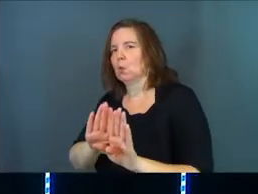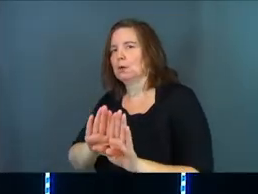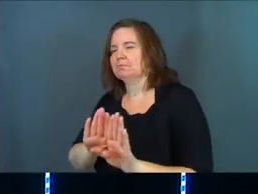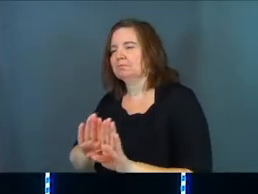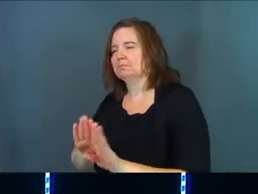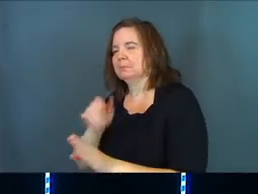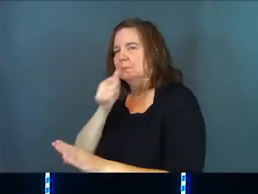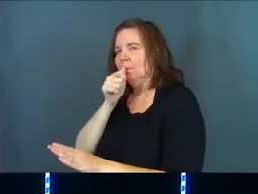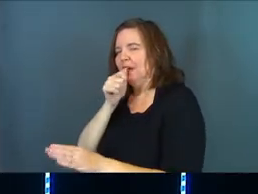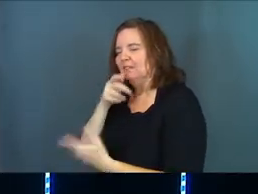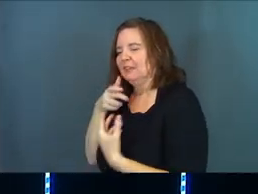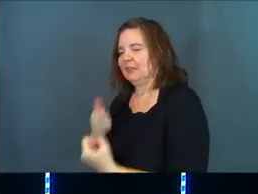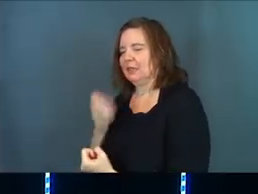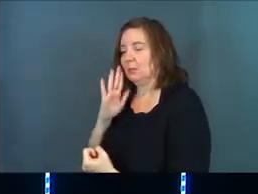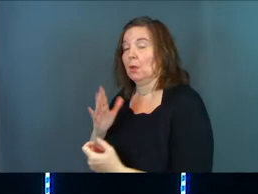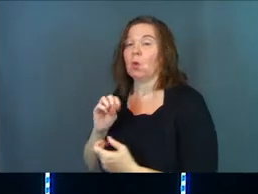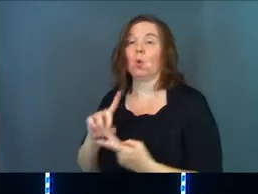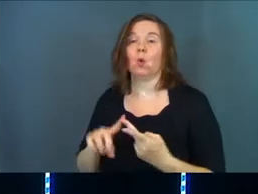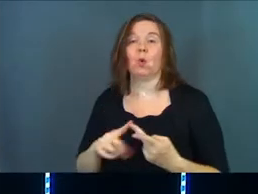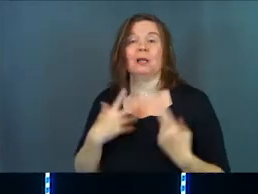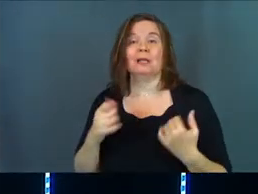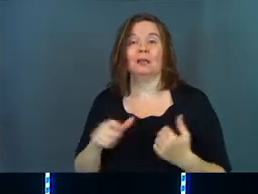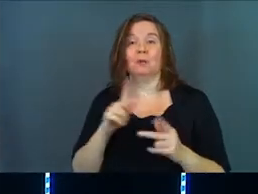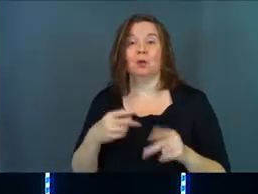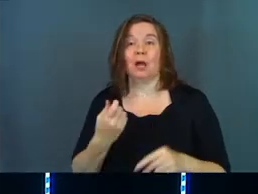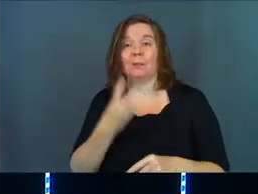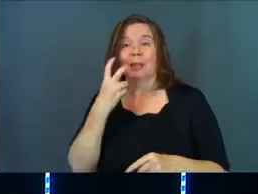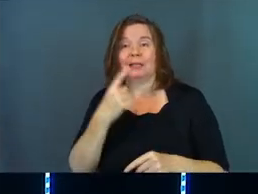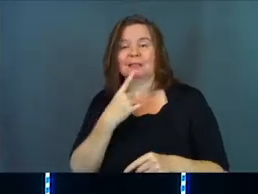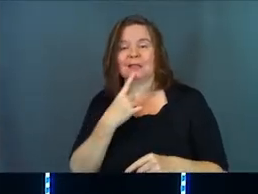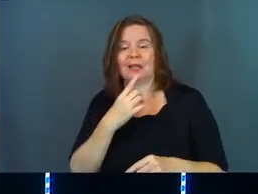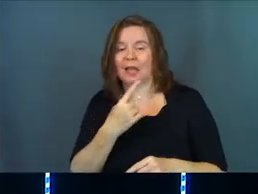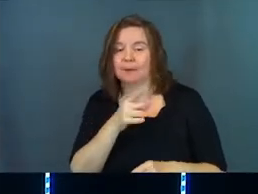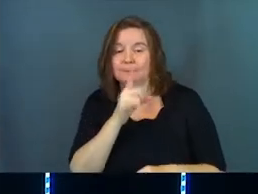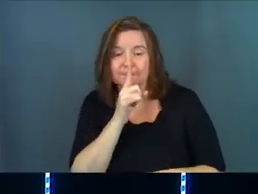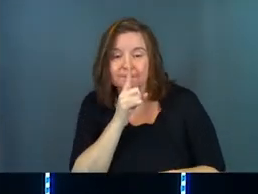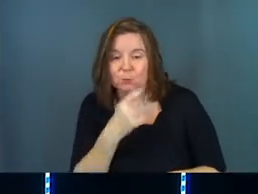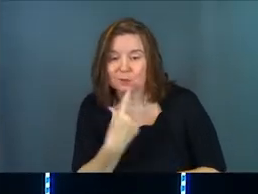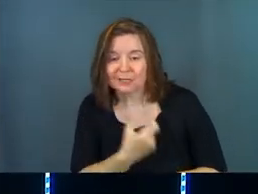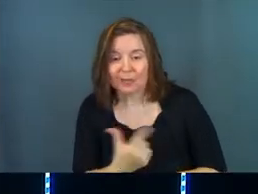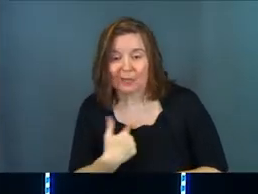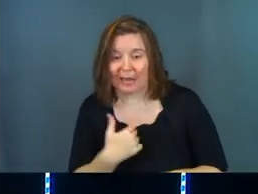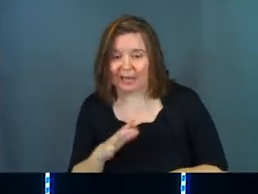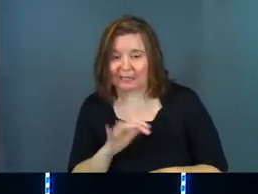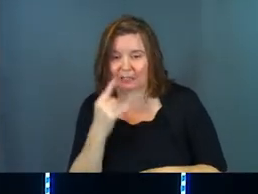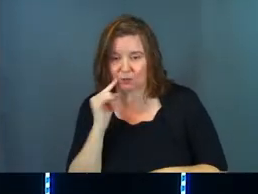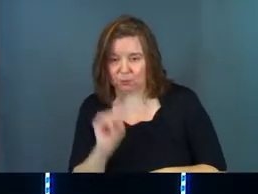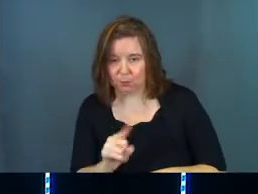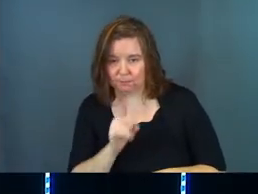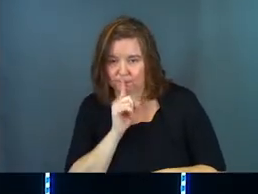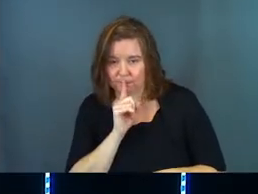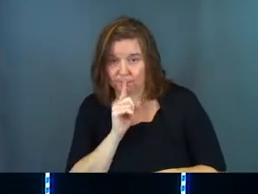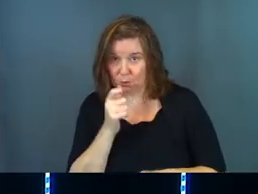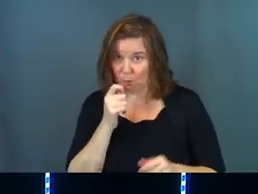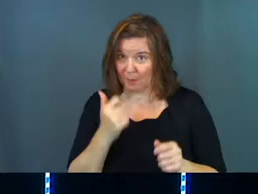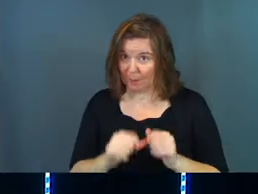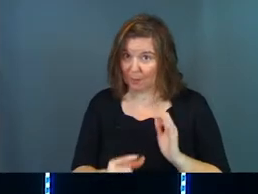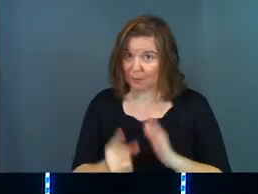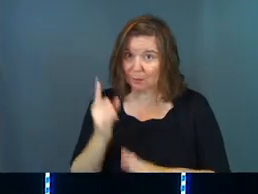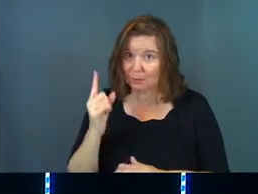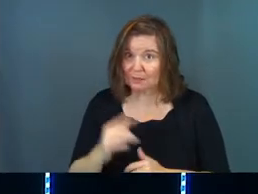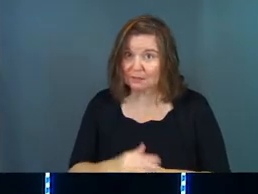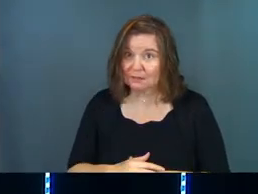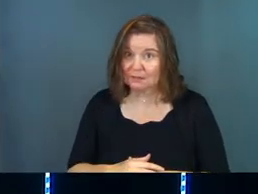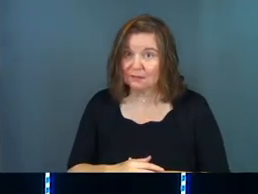then I'll heal them. Or he'll heal somebody else a blindness. And he'll say, now don't tell anybody else that I did this for you. Do you remember those moments?